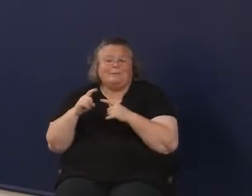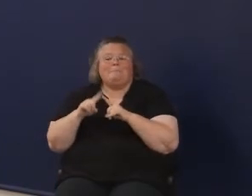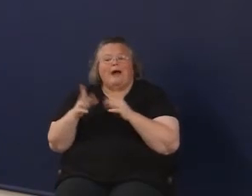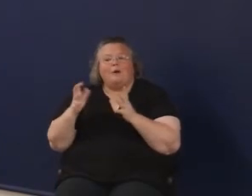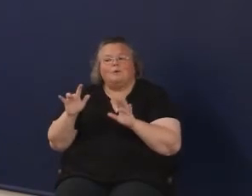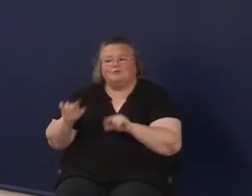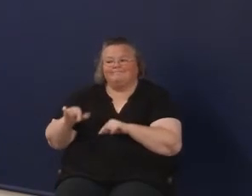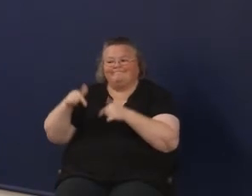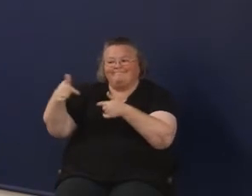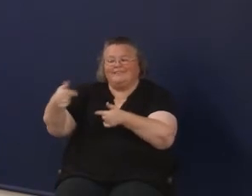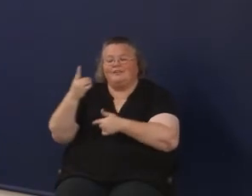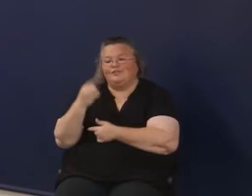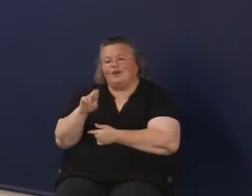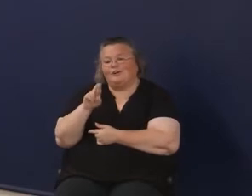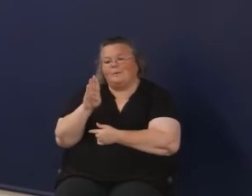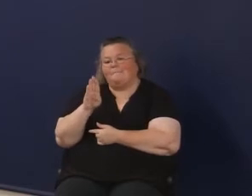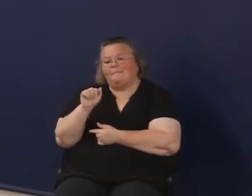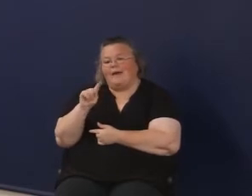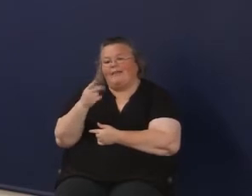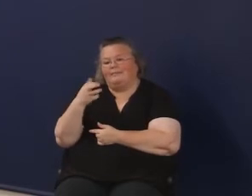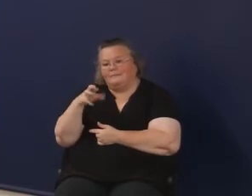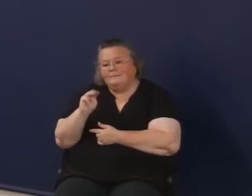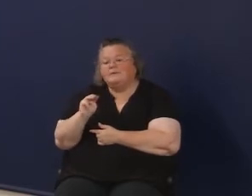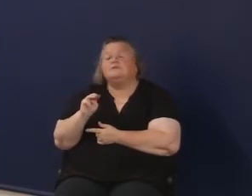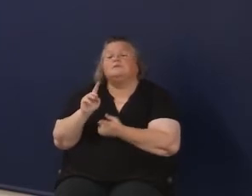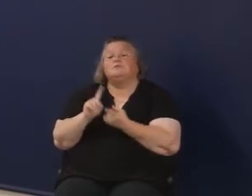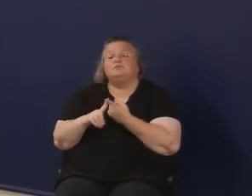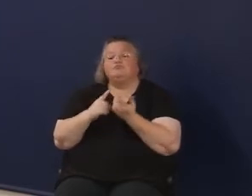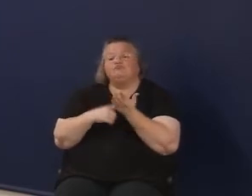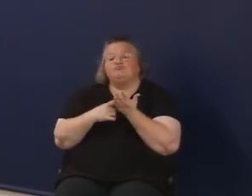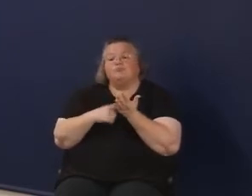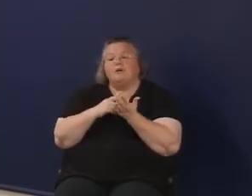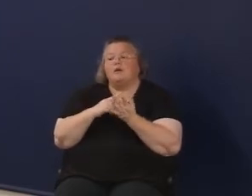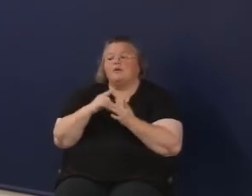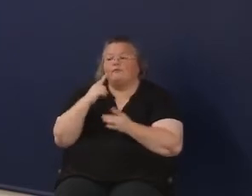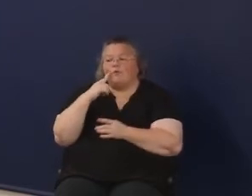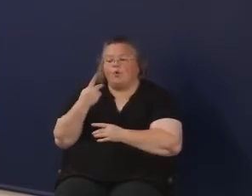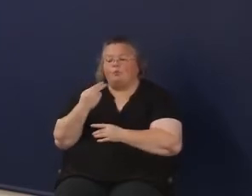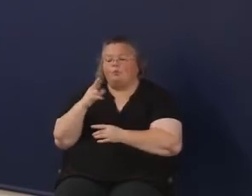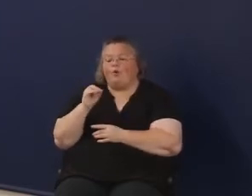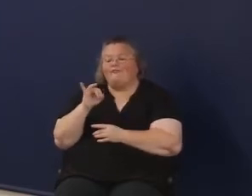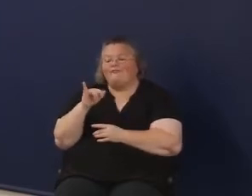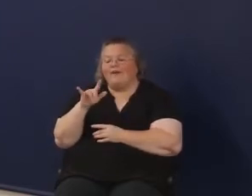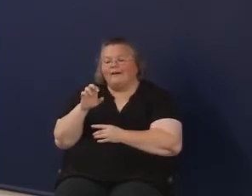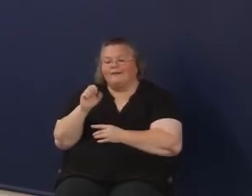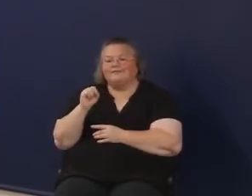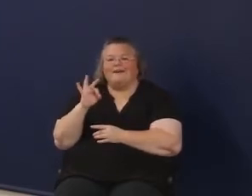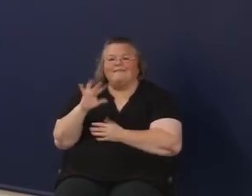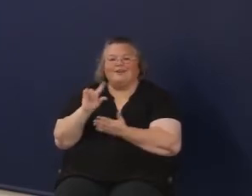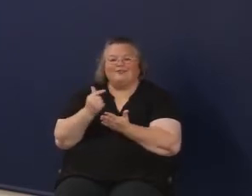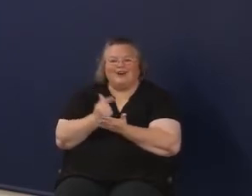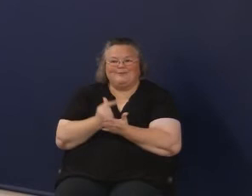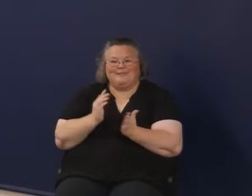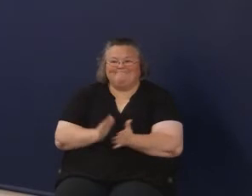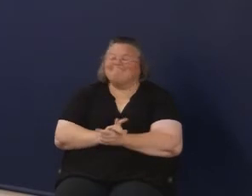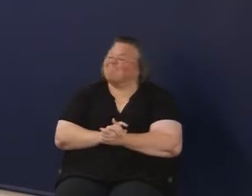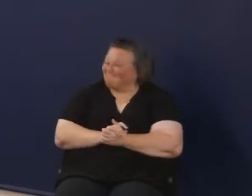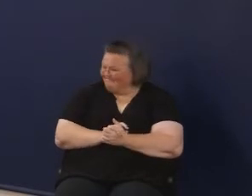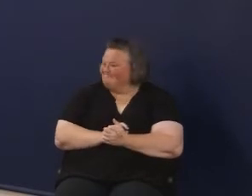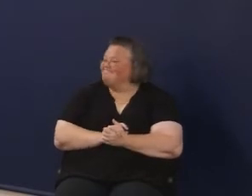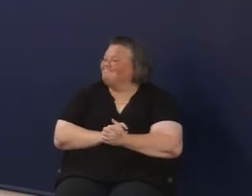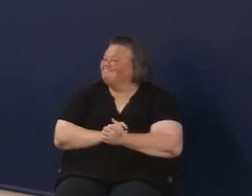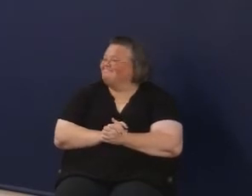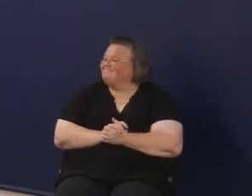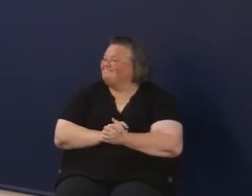do want to turn it over to Dr. Bathin to start talking about profiles of a graduate environment. Okay, awesome. And